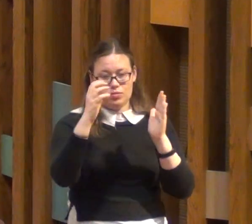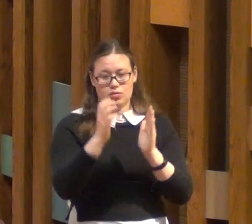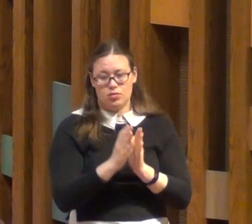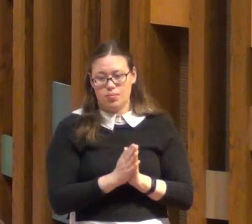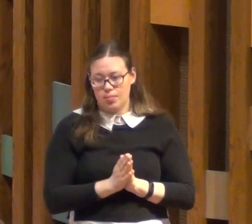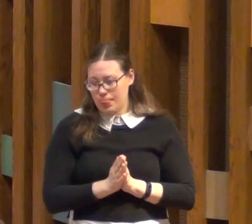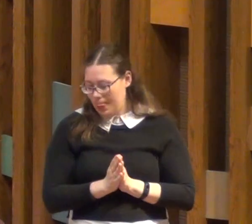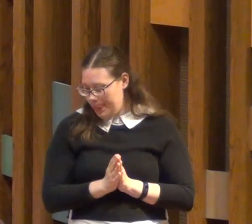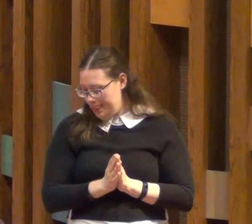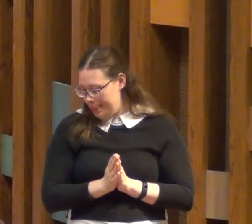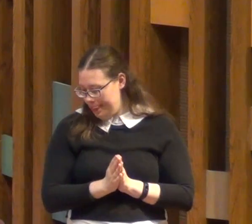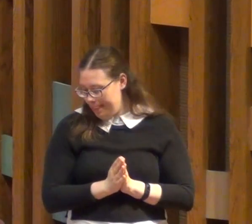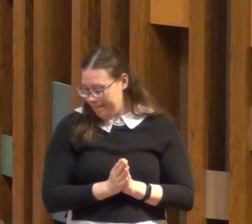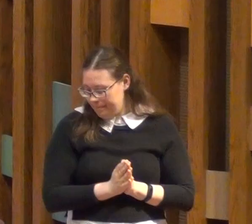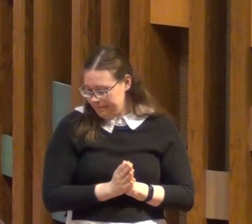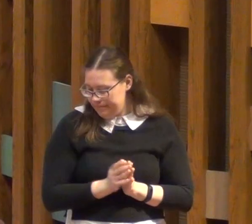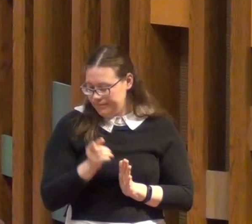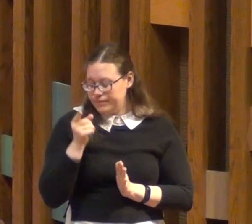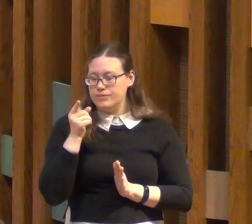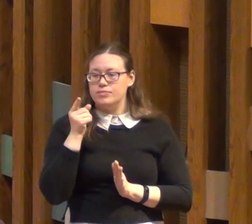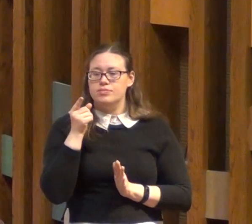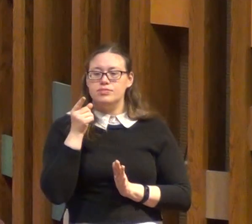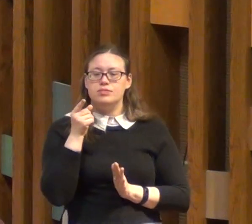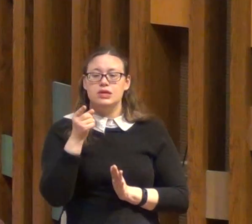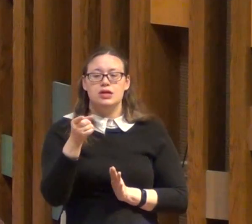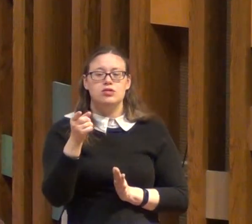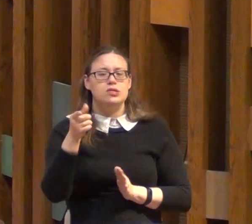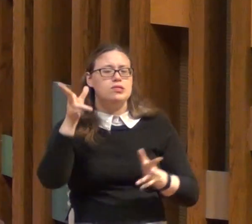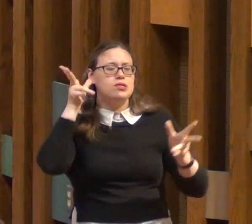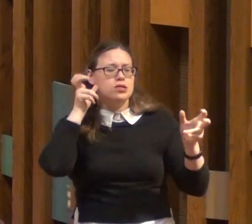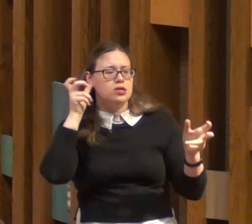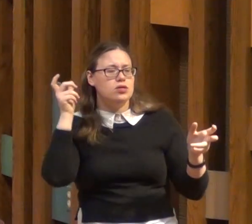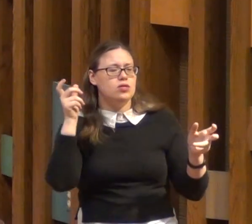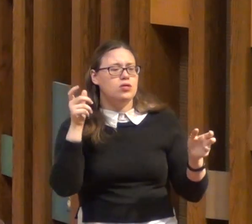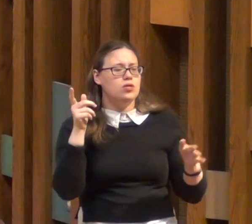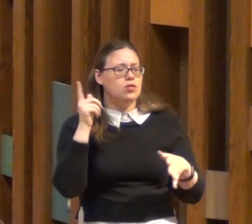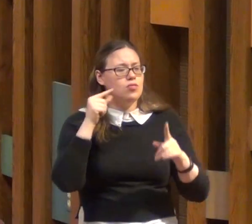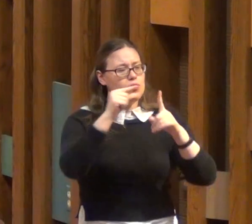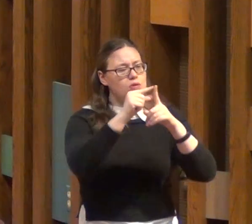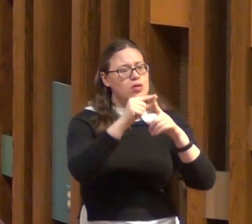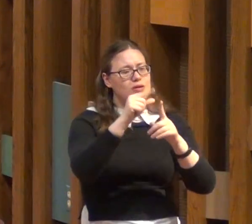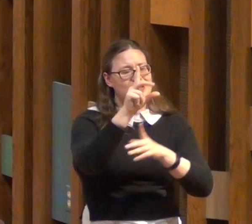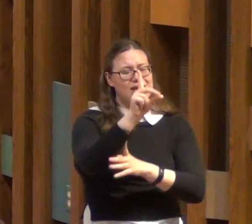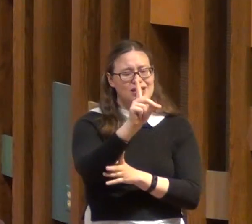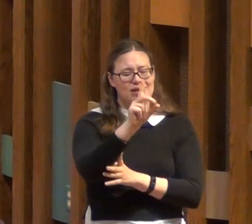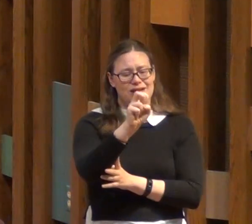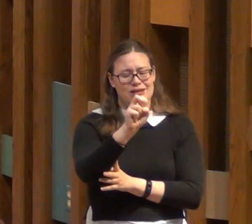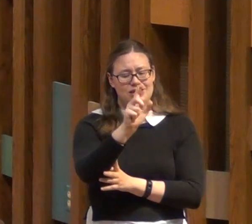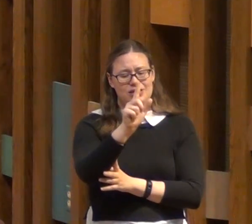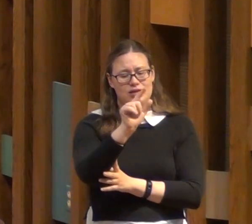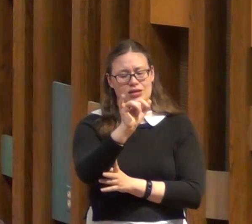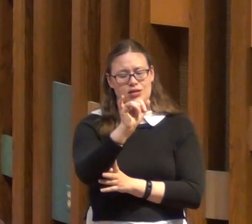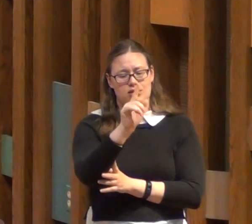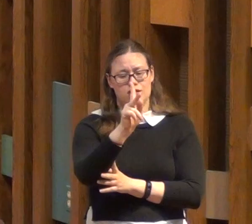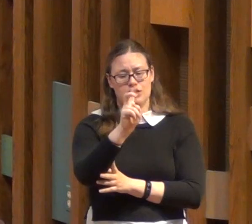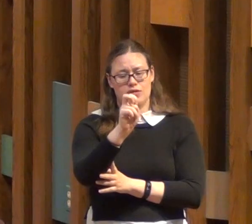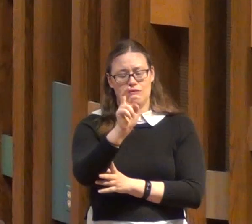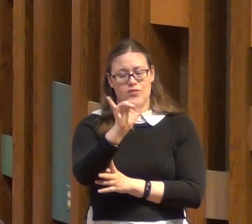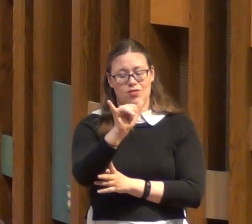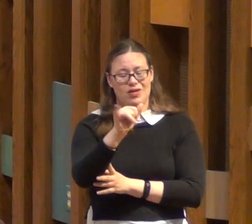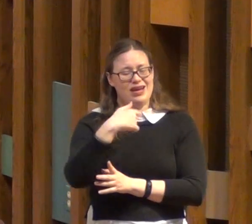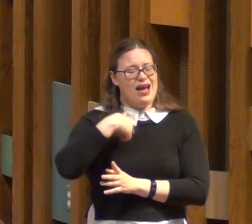And when you hear the word delivery, what do you think of? I think if you're of a certain